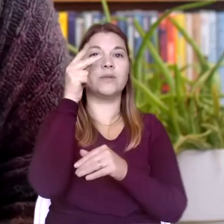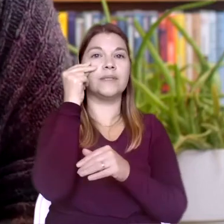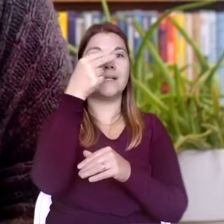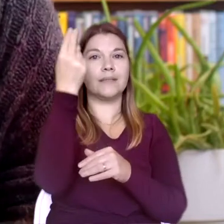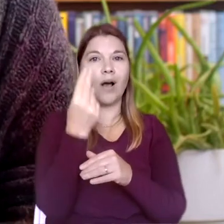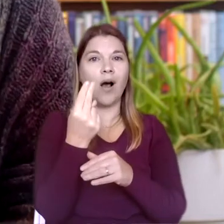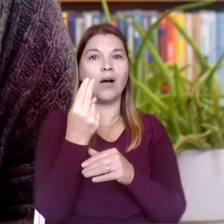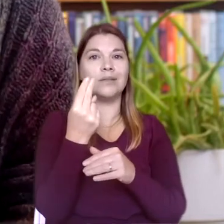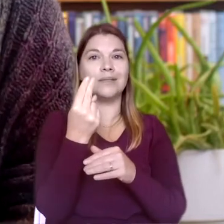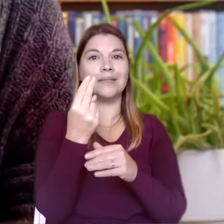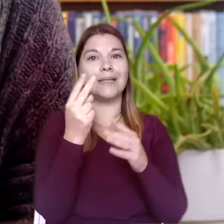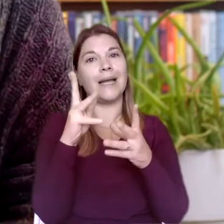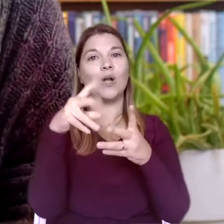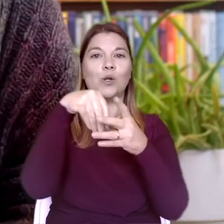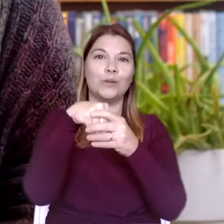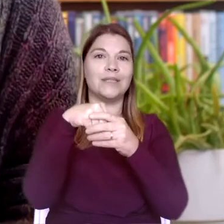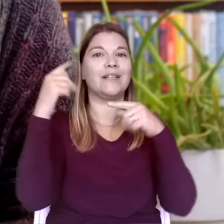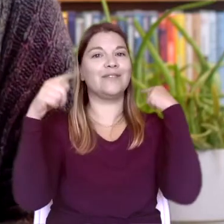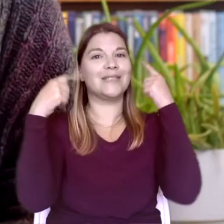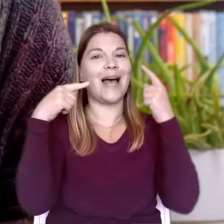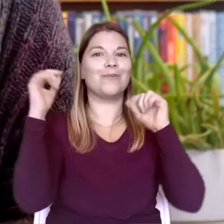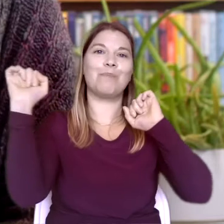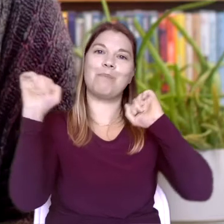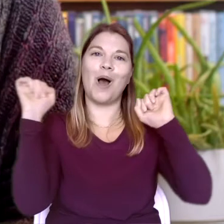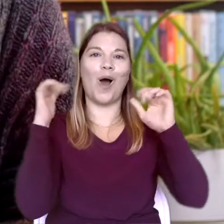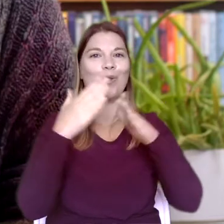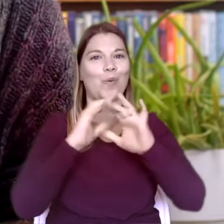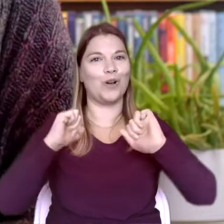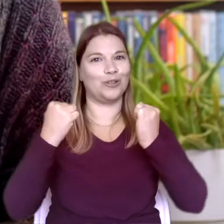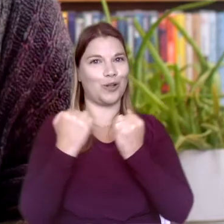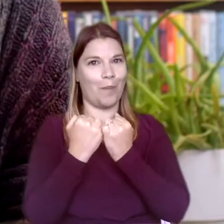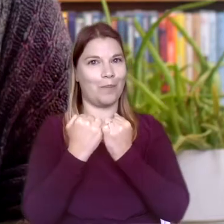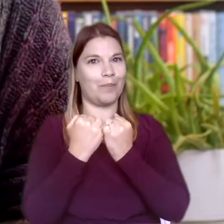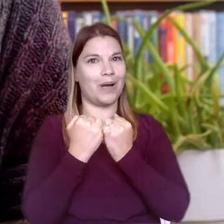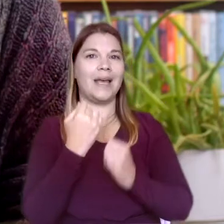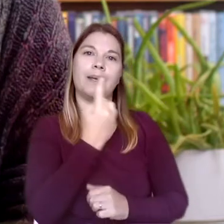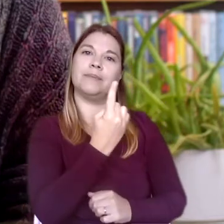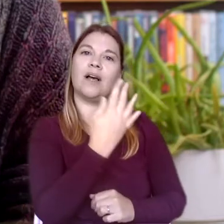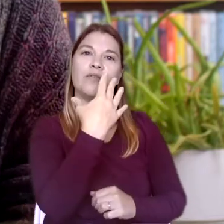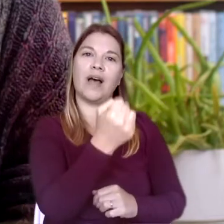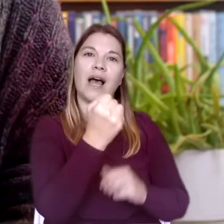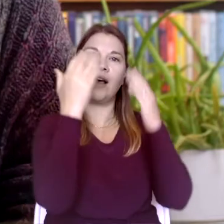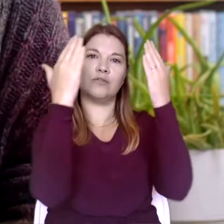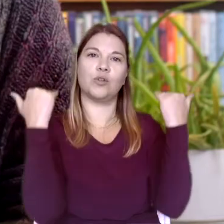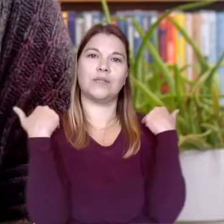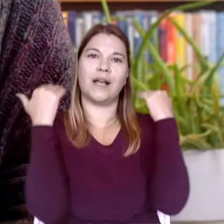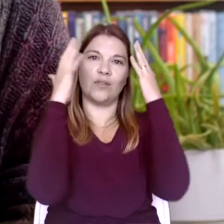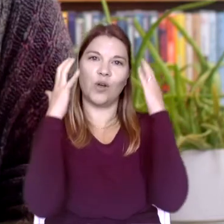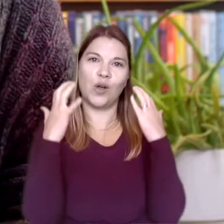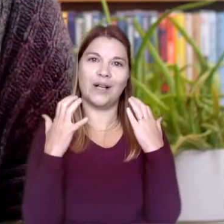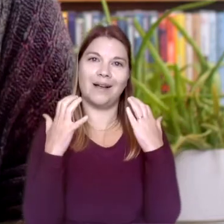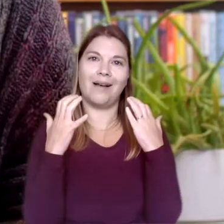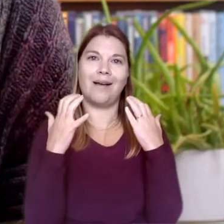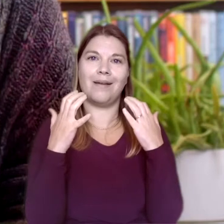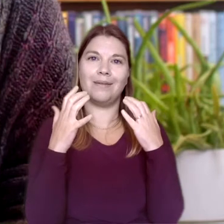Bath workshop. I have shoulder length curly hair, round silver spectacles and I am wearing a